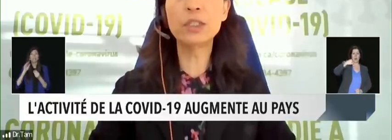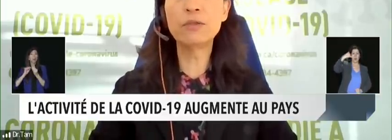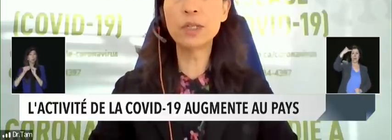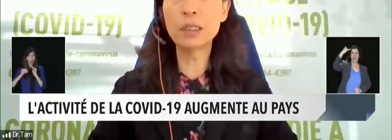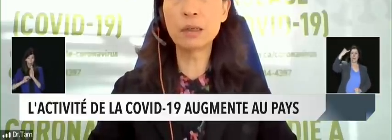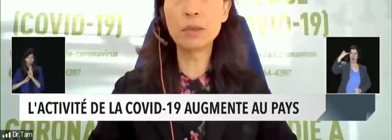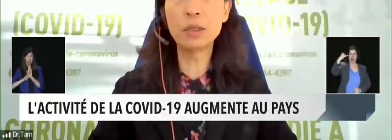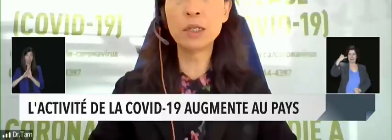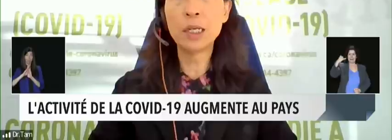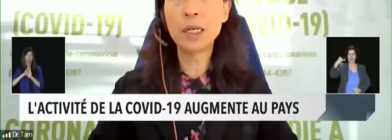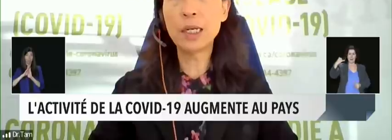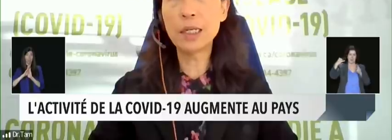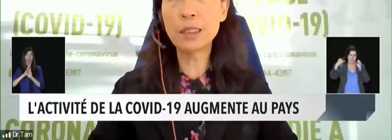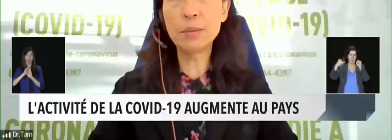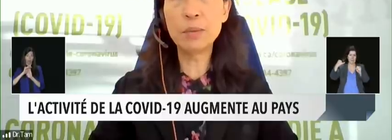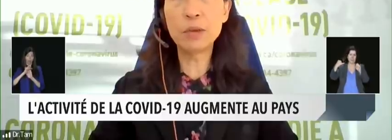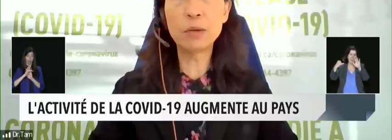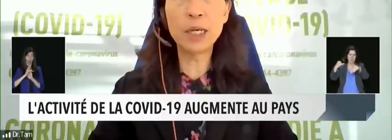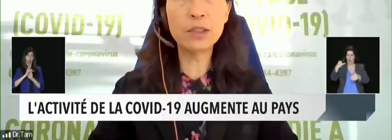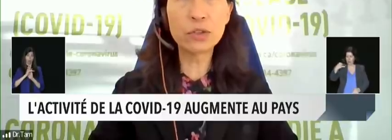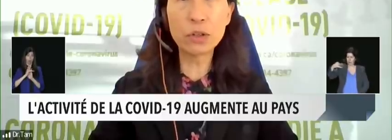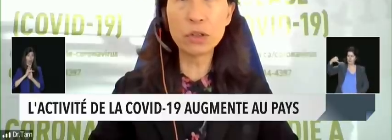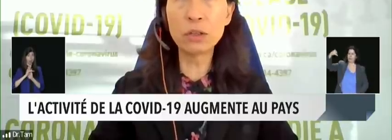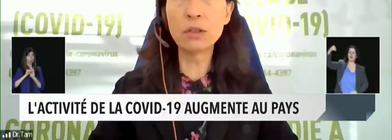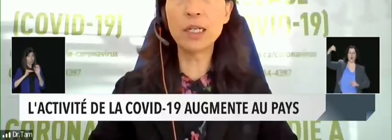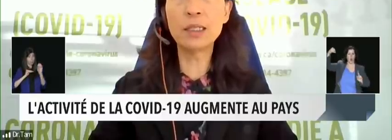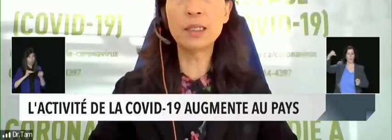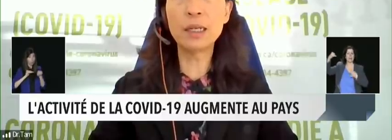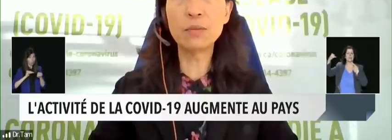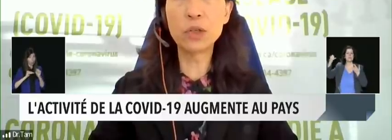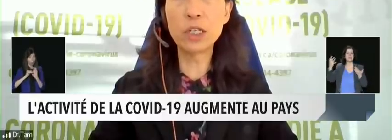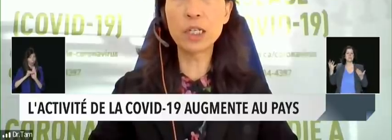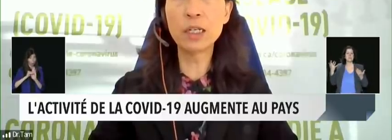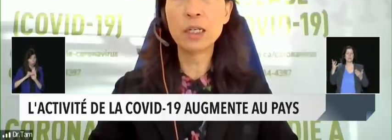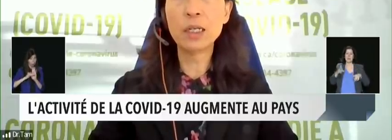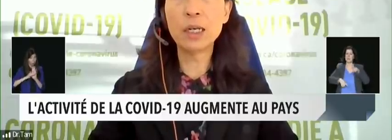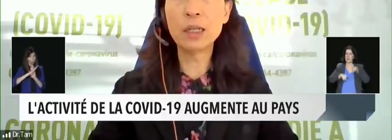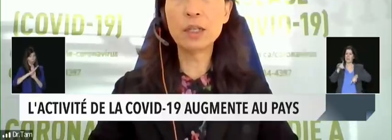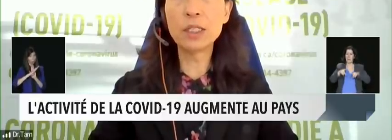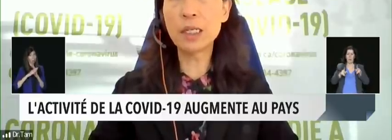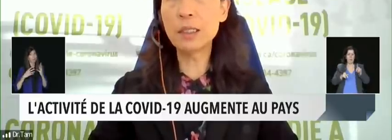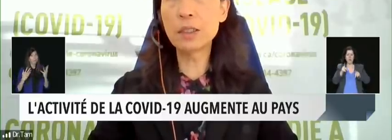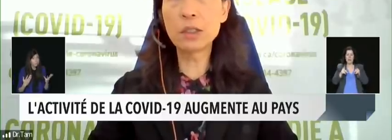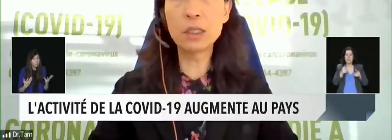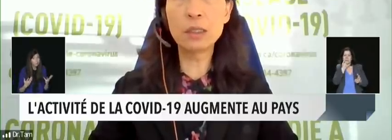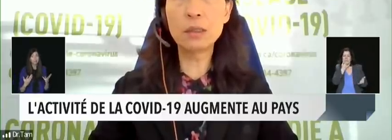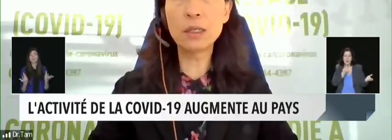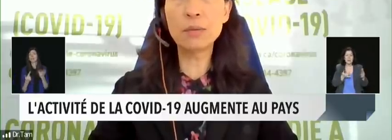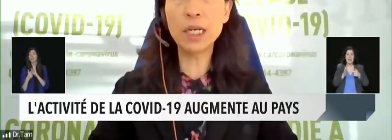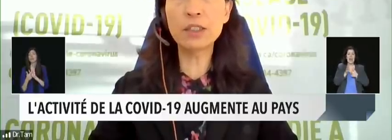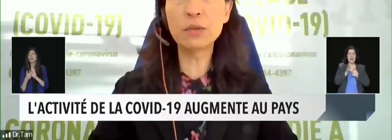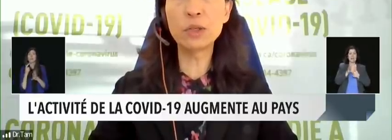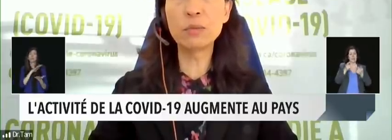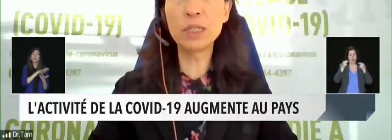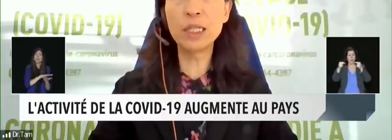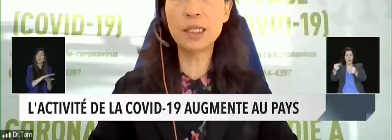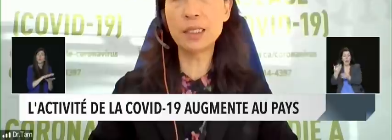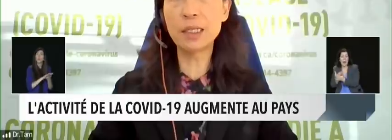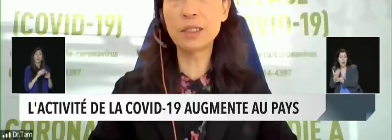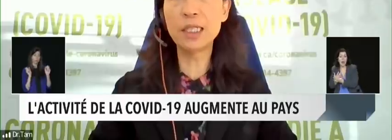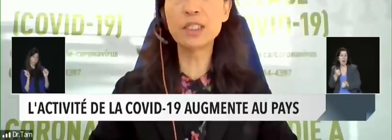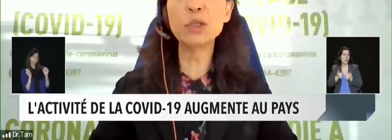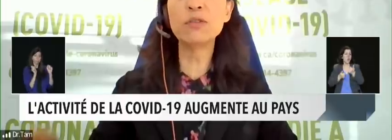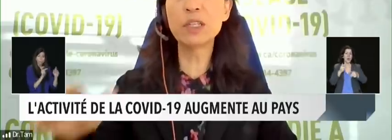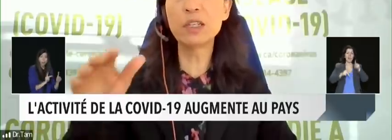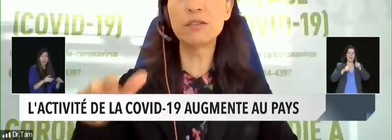population. For example, as people go back to school and work, those cases could come back, so it won't be